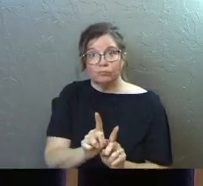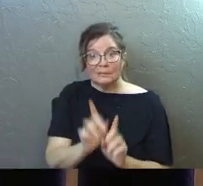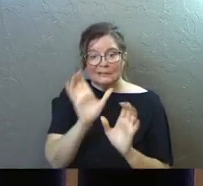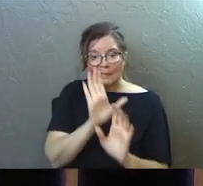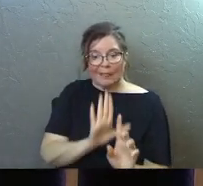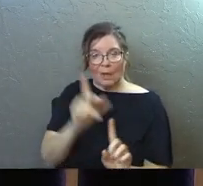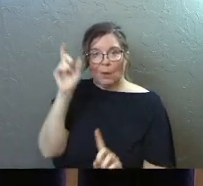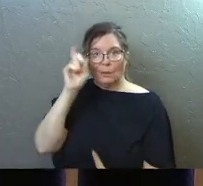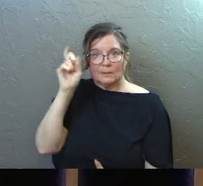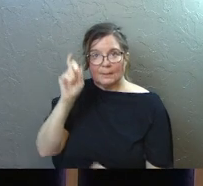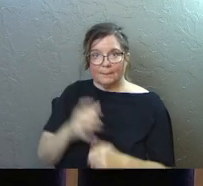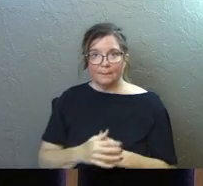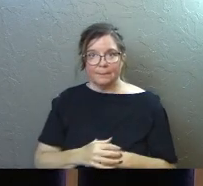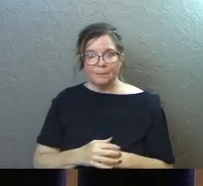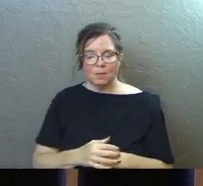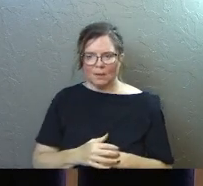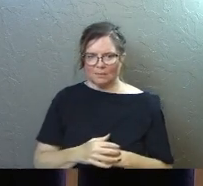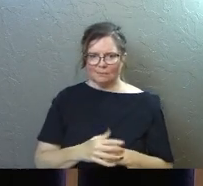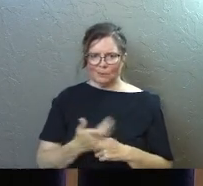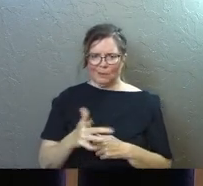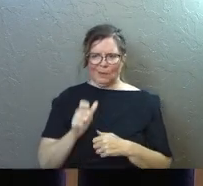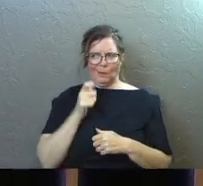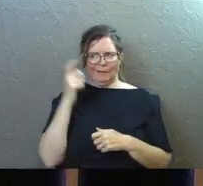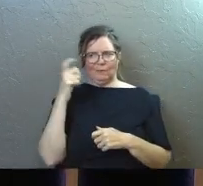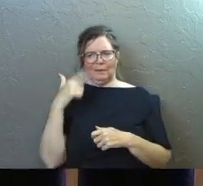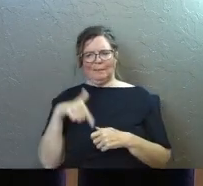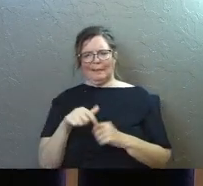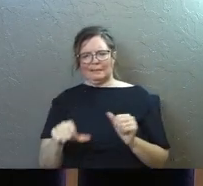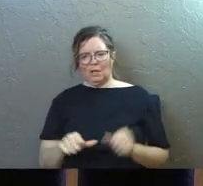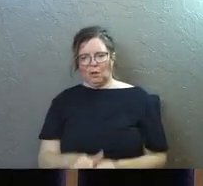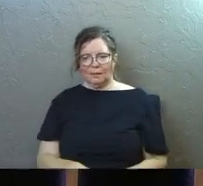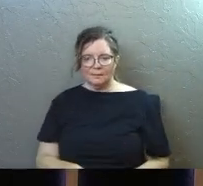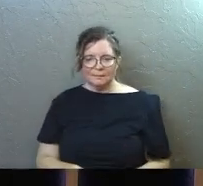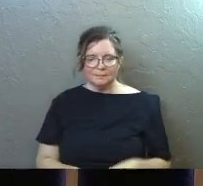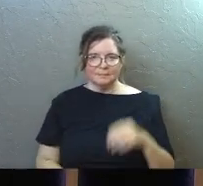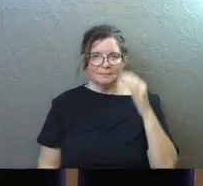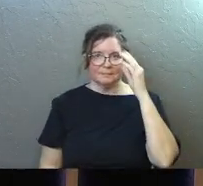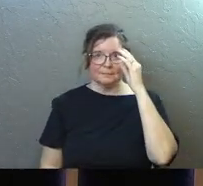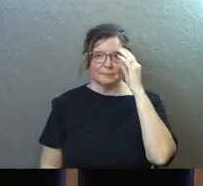Seek their wisdom. You're like, well, they don't have wisdom in this area.